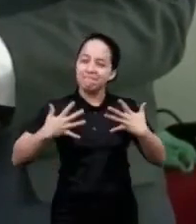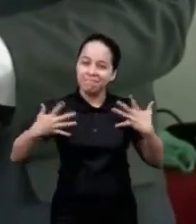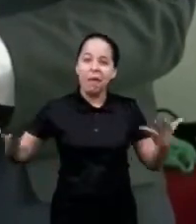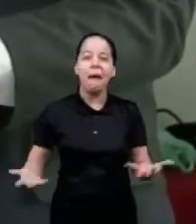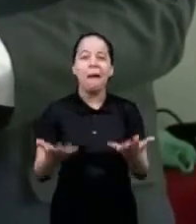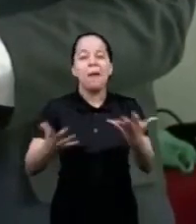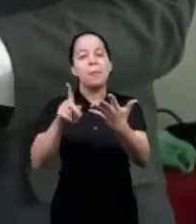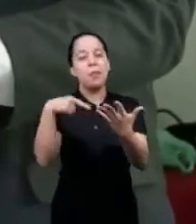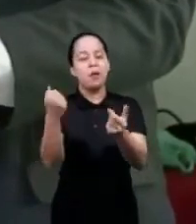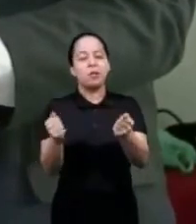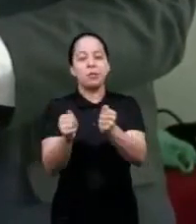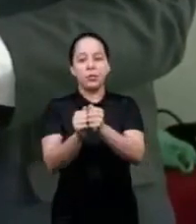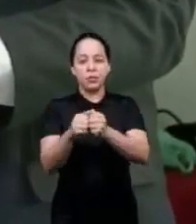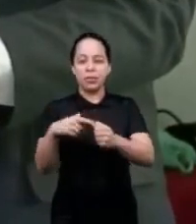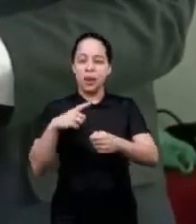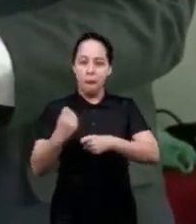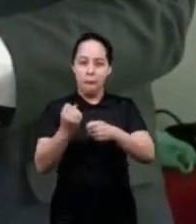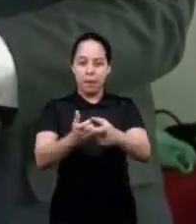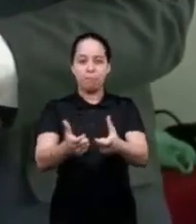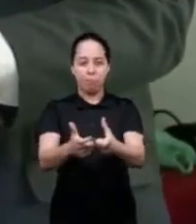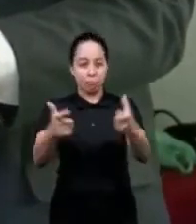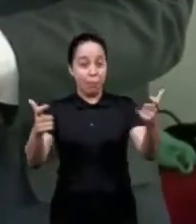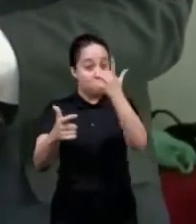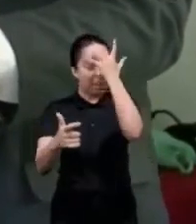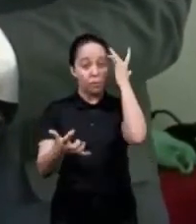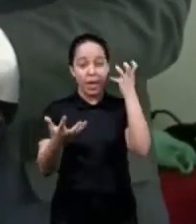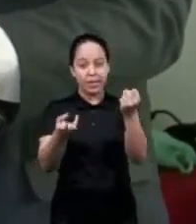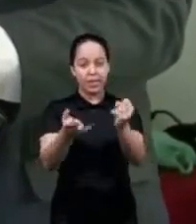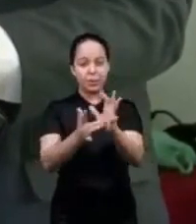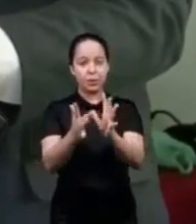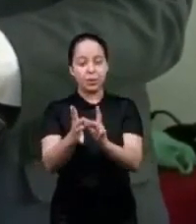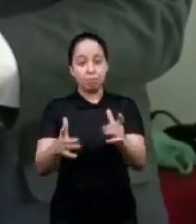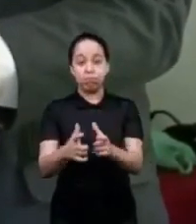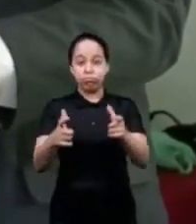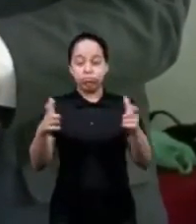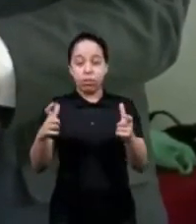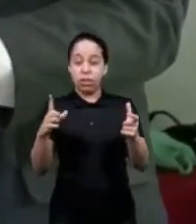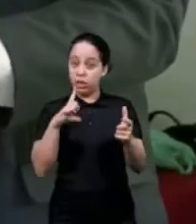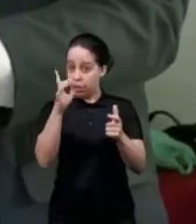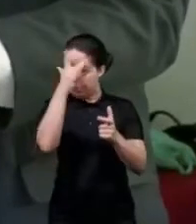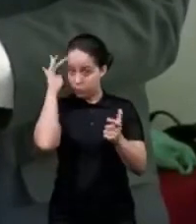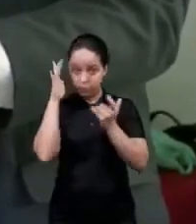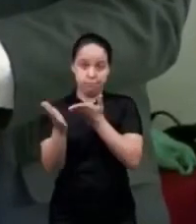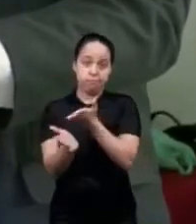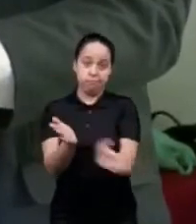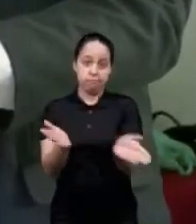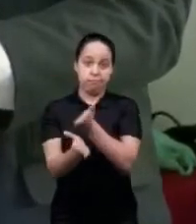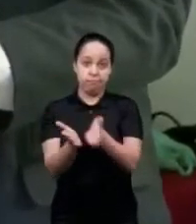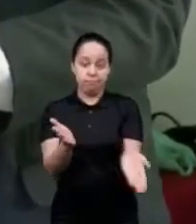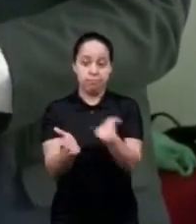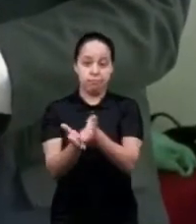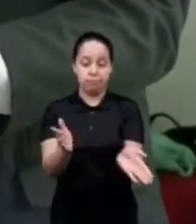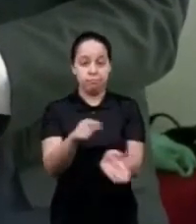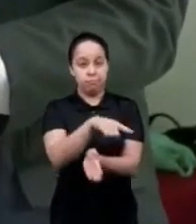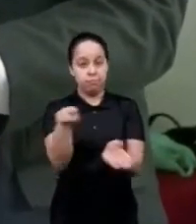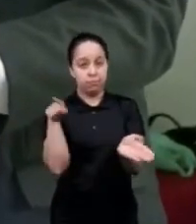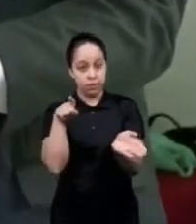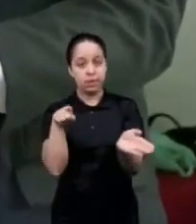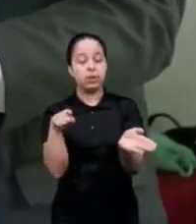together we are God's work is prospering some are going to stay behind you saw the message